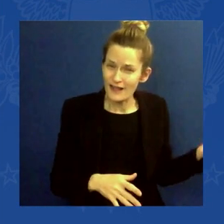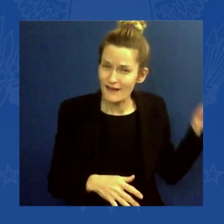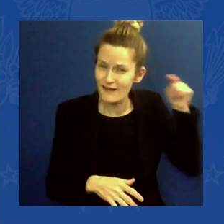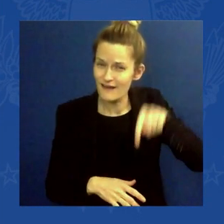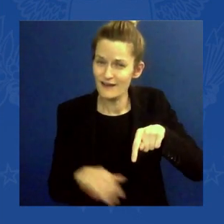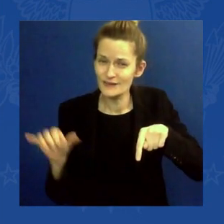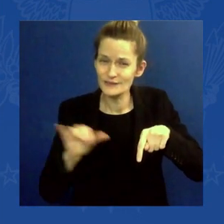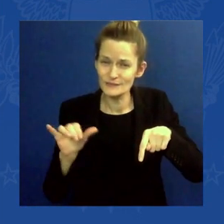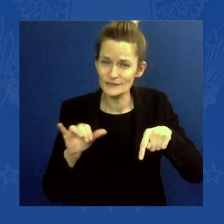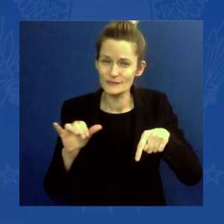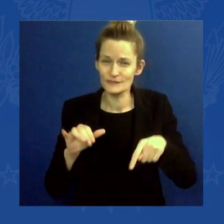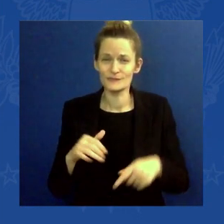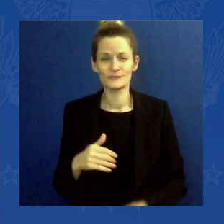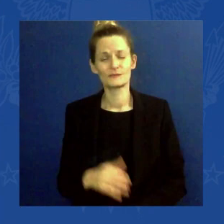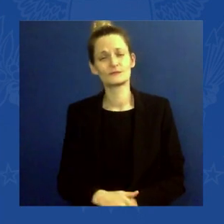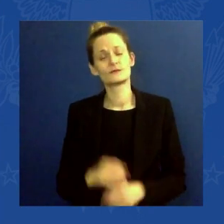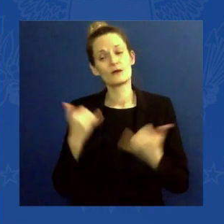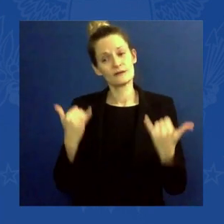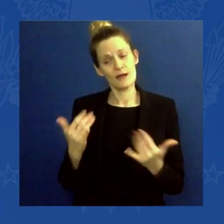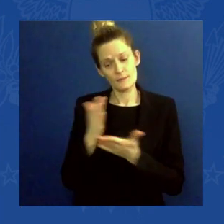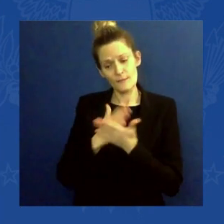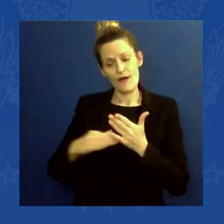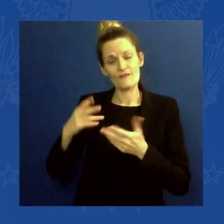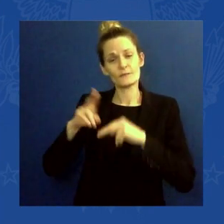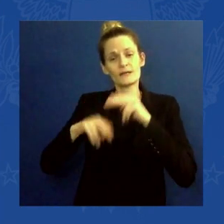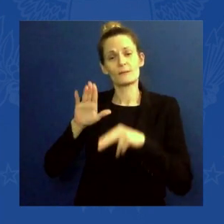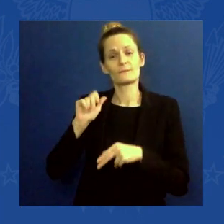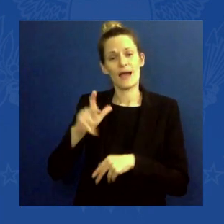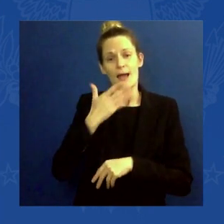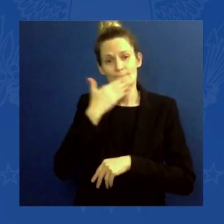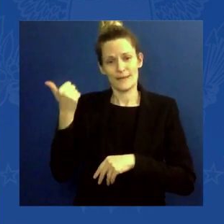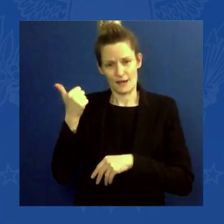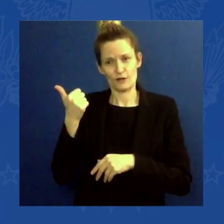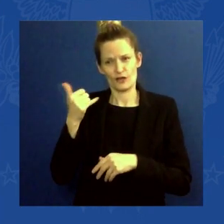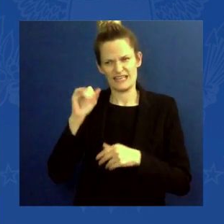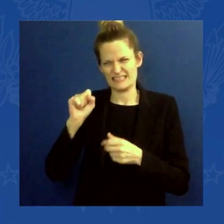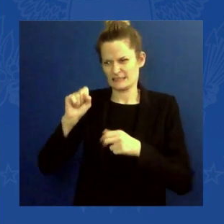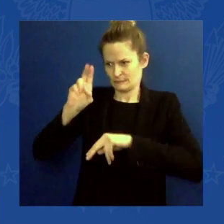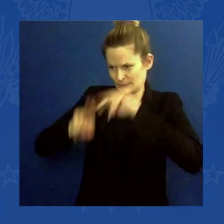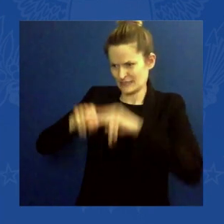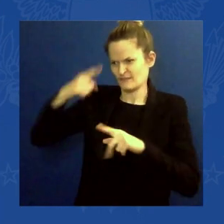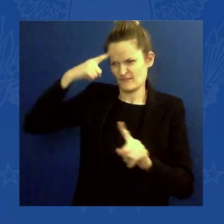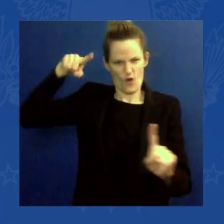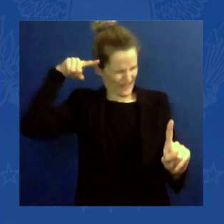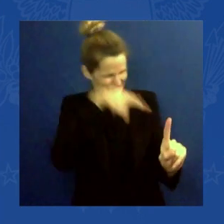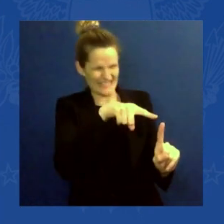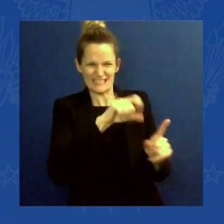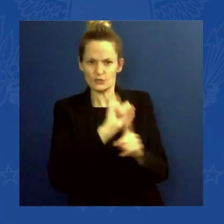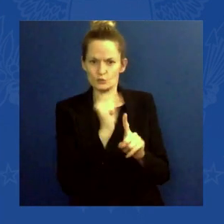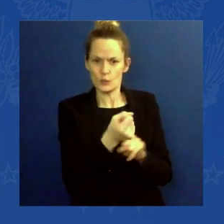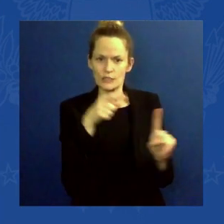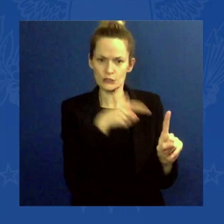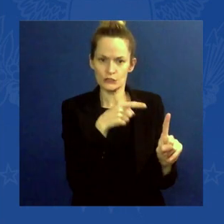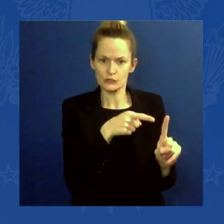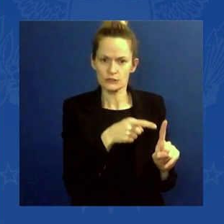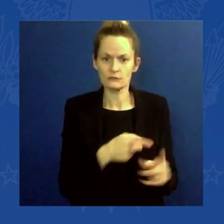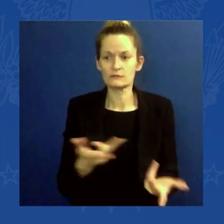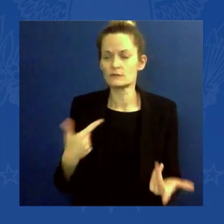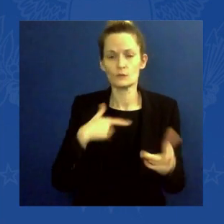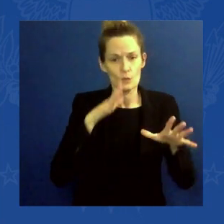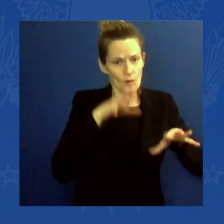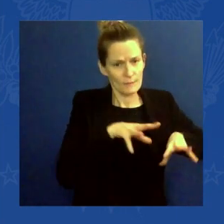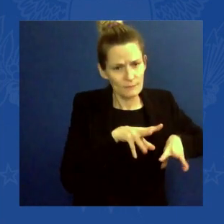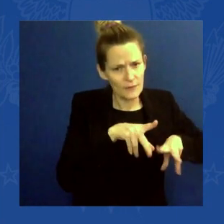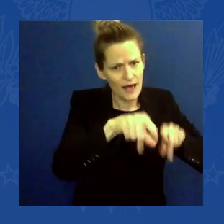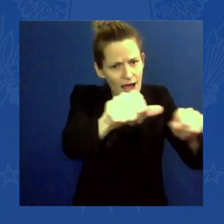and response, forest management to restore millions of acres, and to protect homes and public water